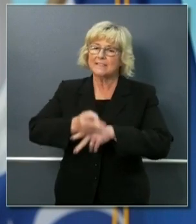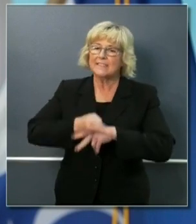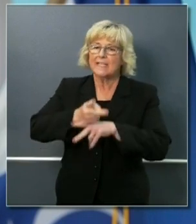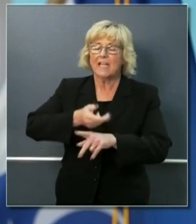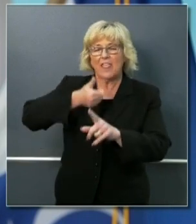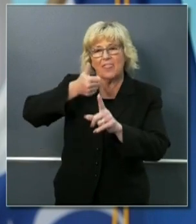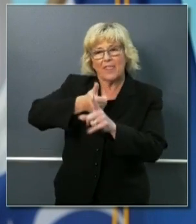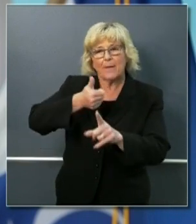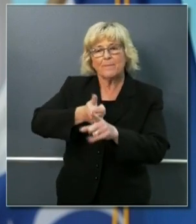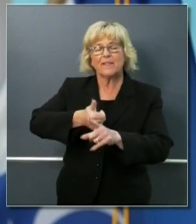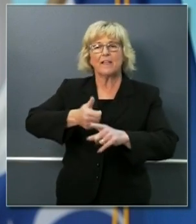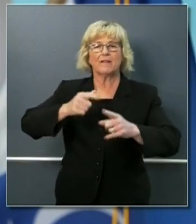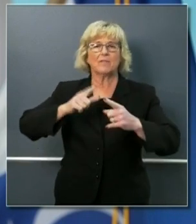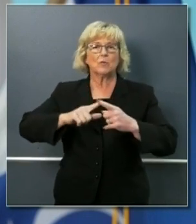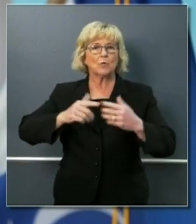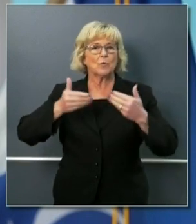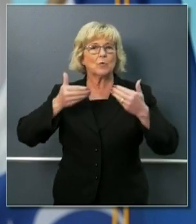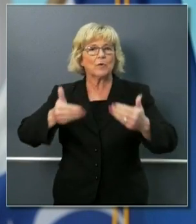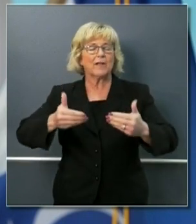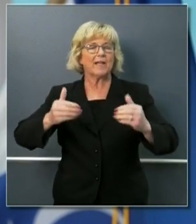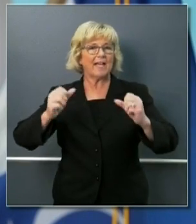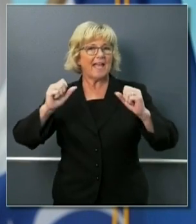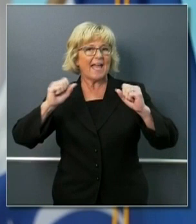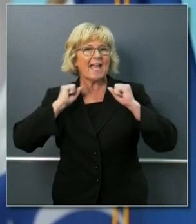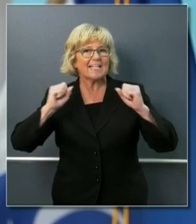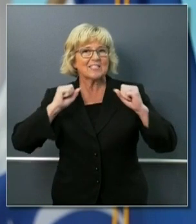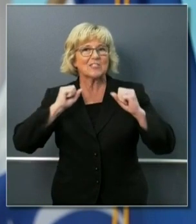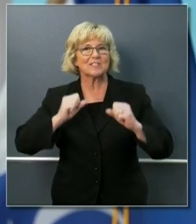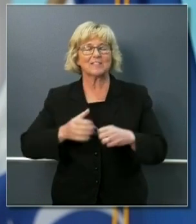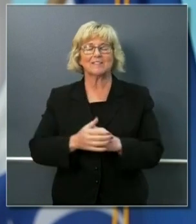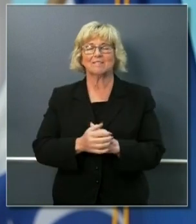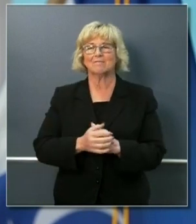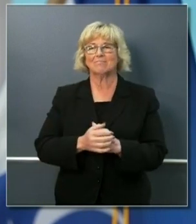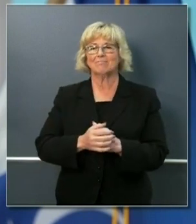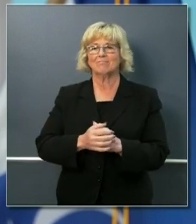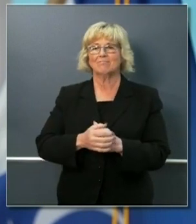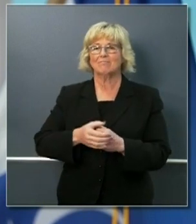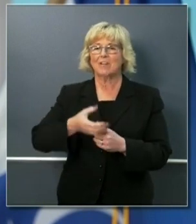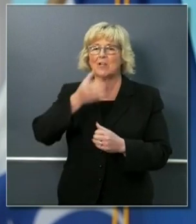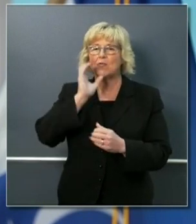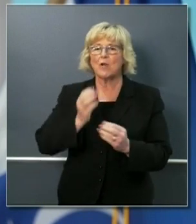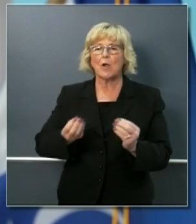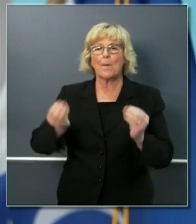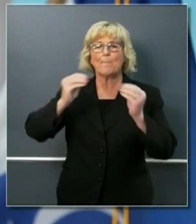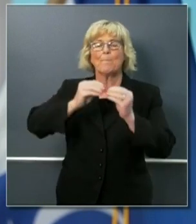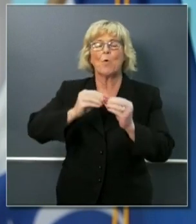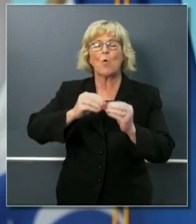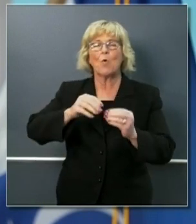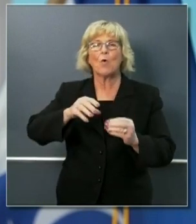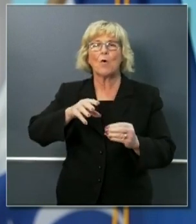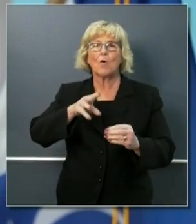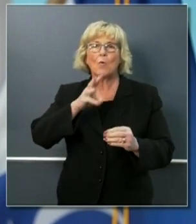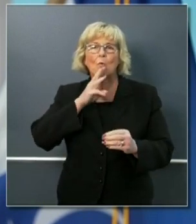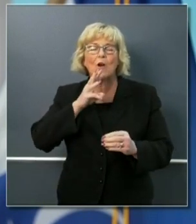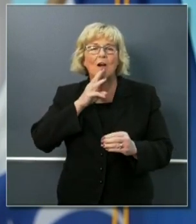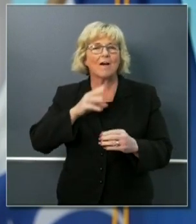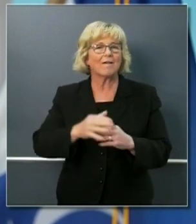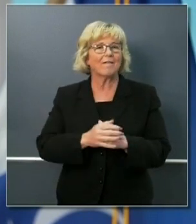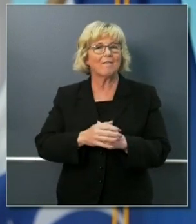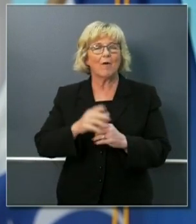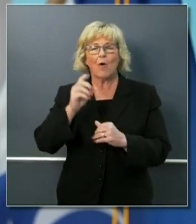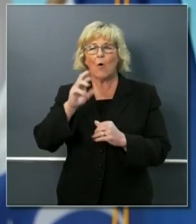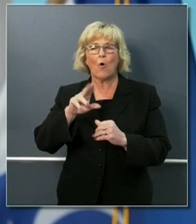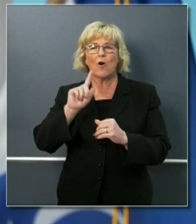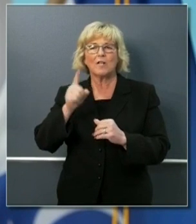the need to exercise to hydrate and to focus on reaching out and embracing someone